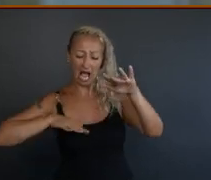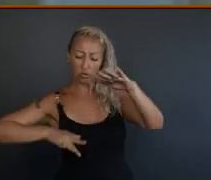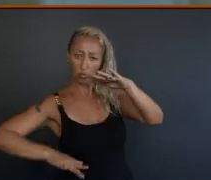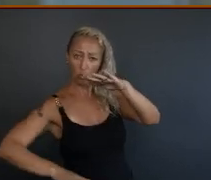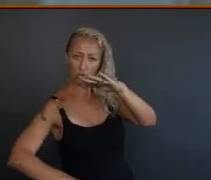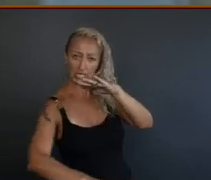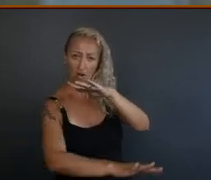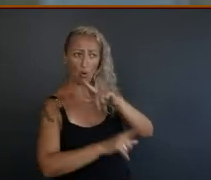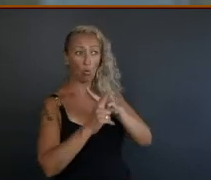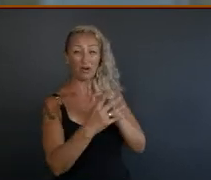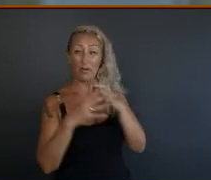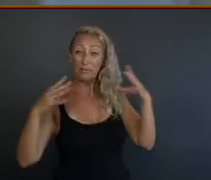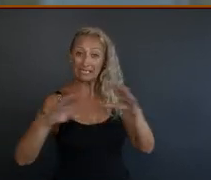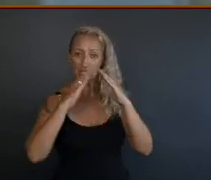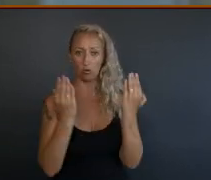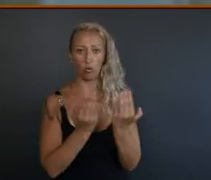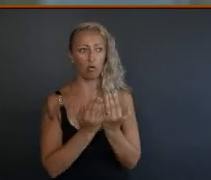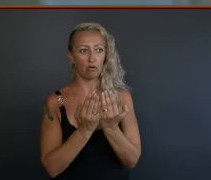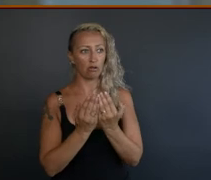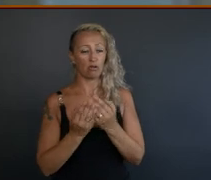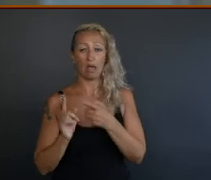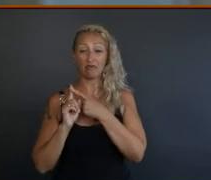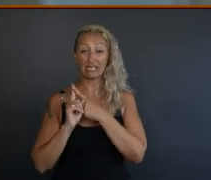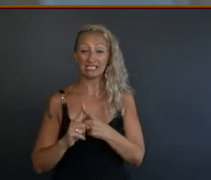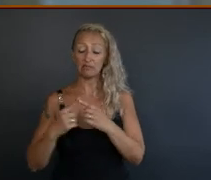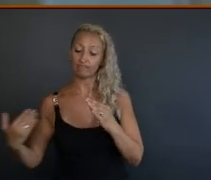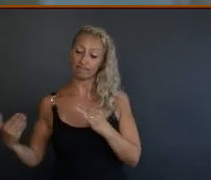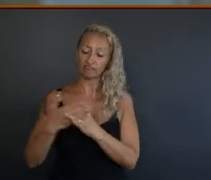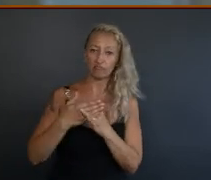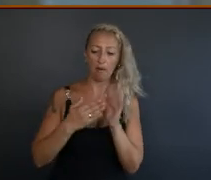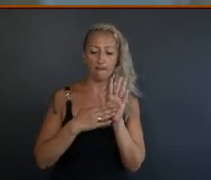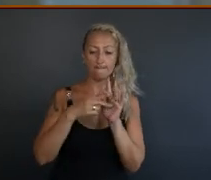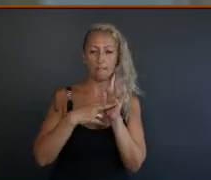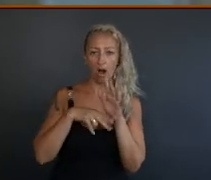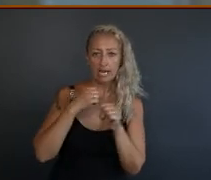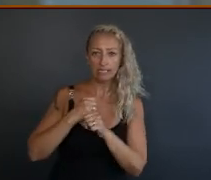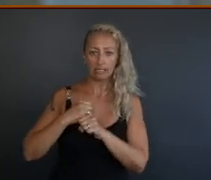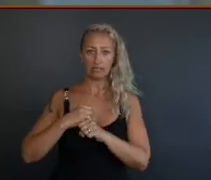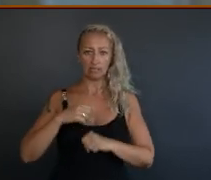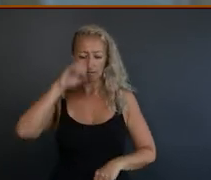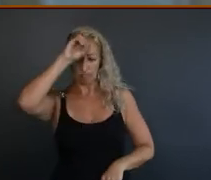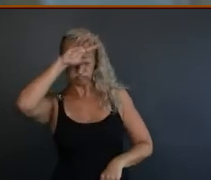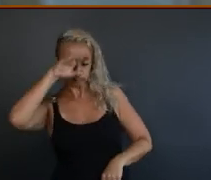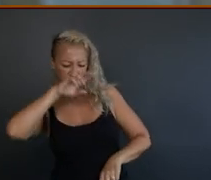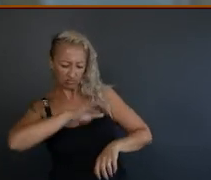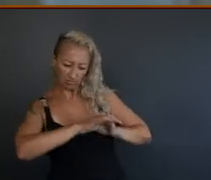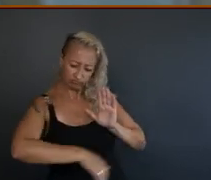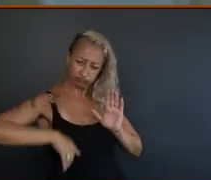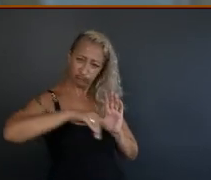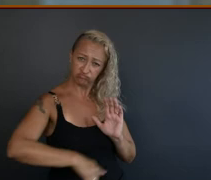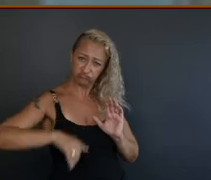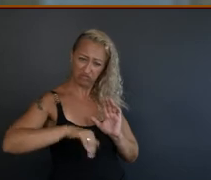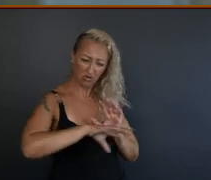And, you know, like the fact that we have this continuous assault from mining corporations coming in there, trying to rip our